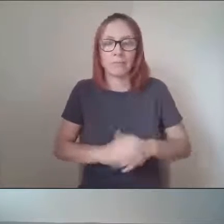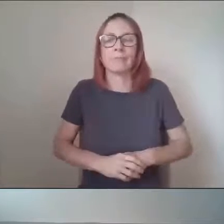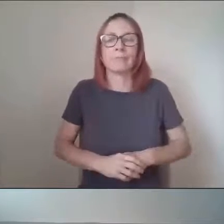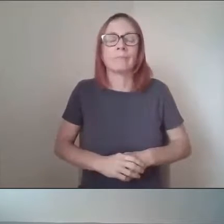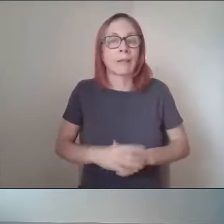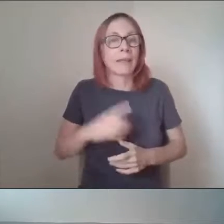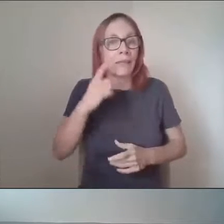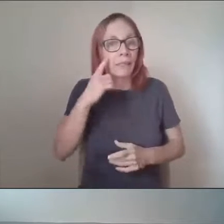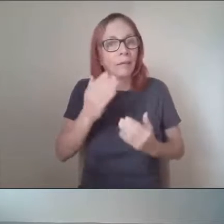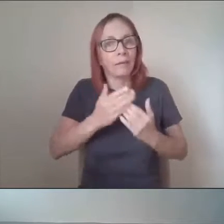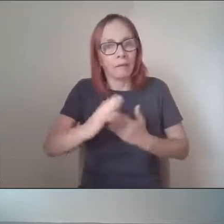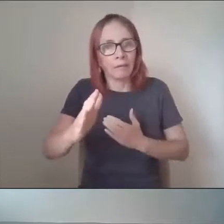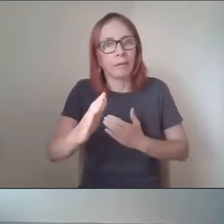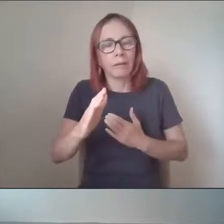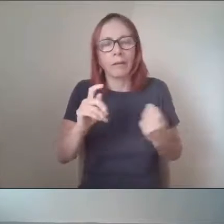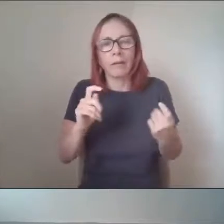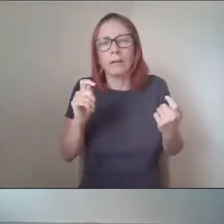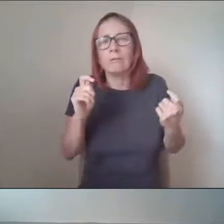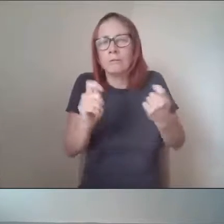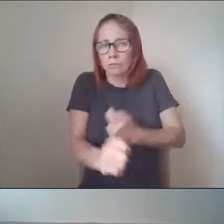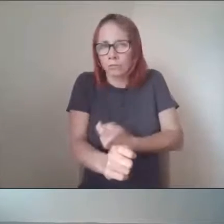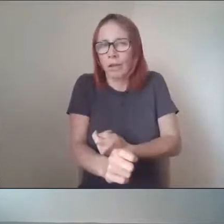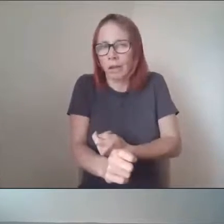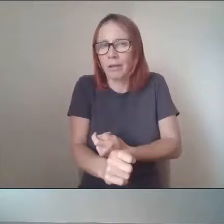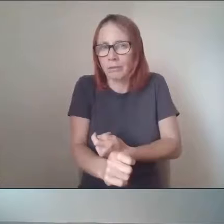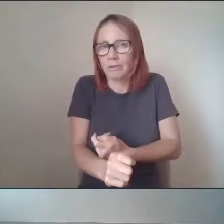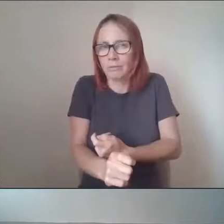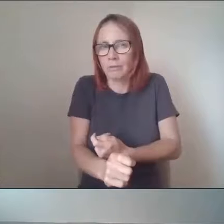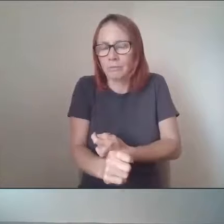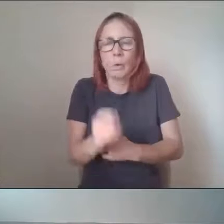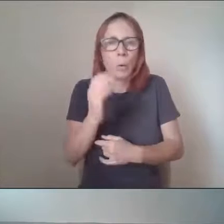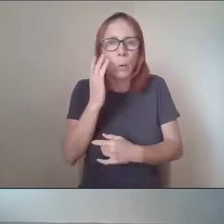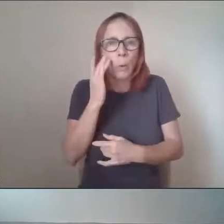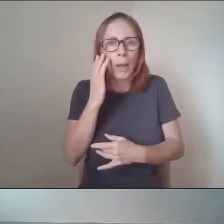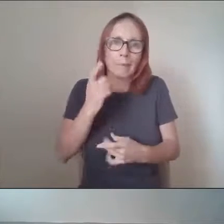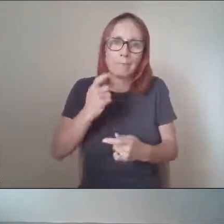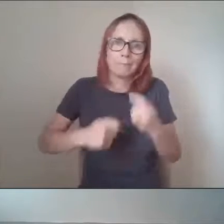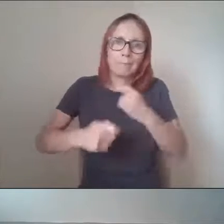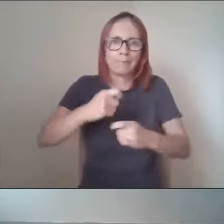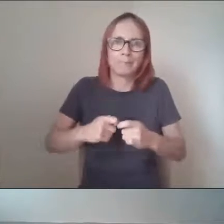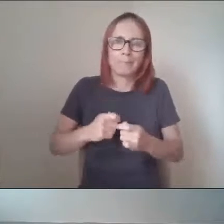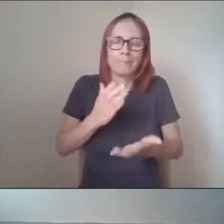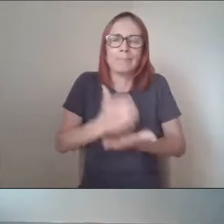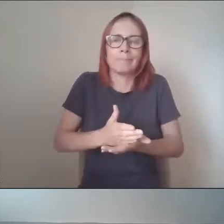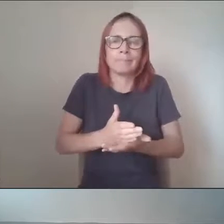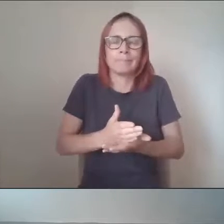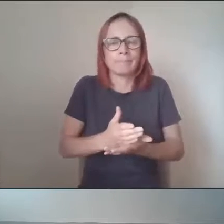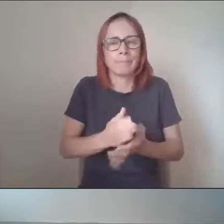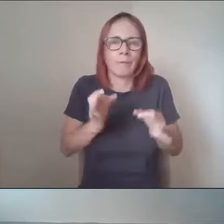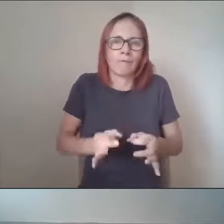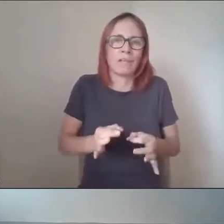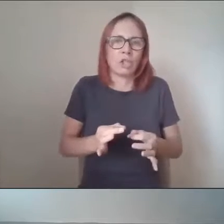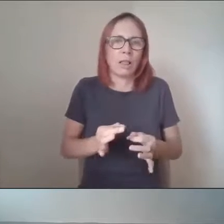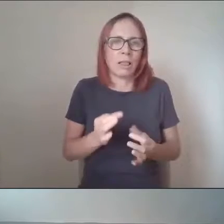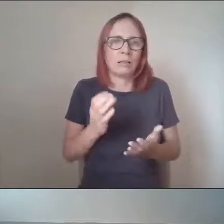will be something that we will be implementing when we get to charity status. But just now it's just a community project where